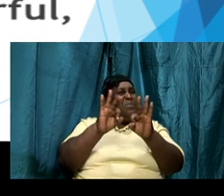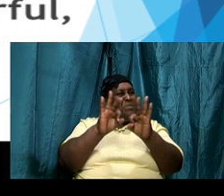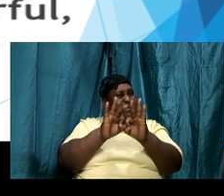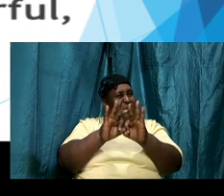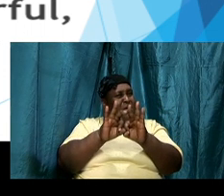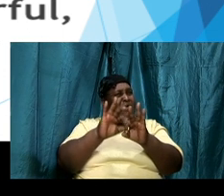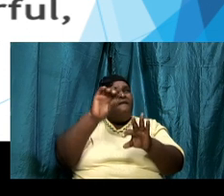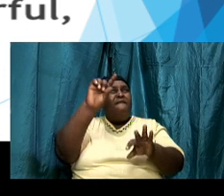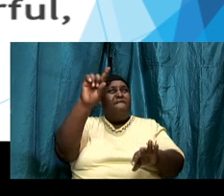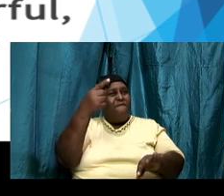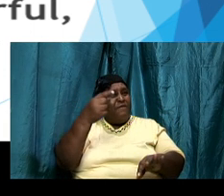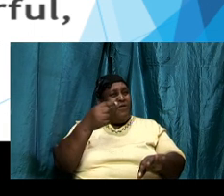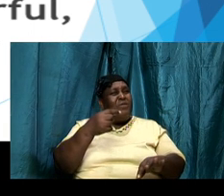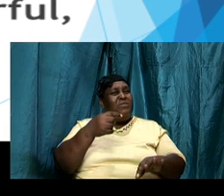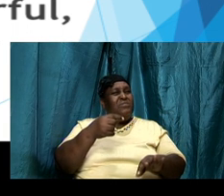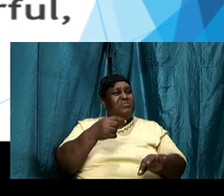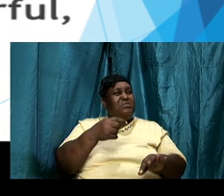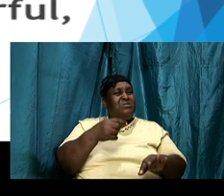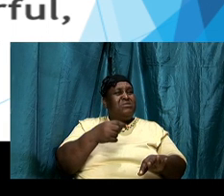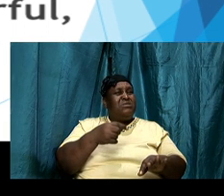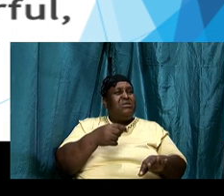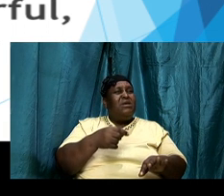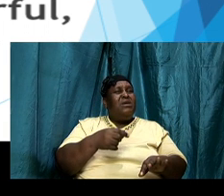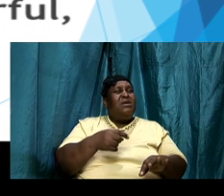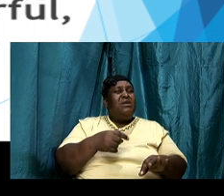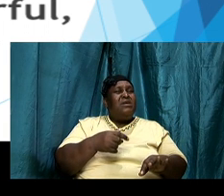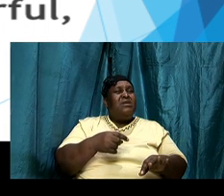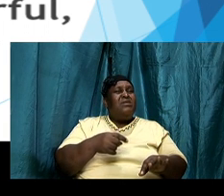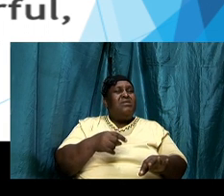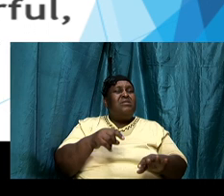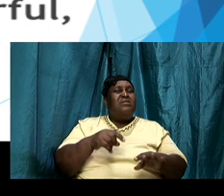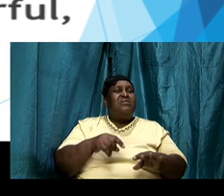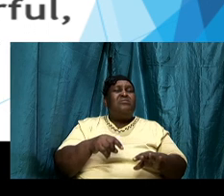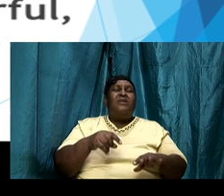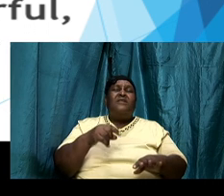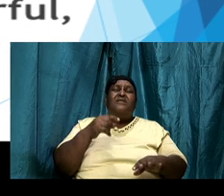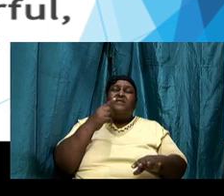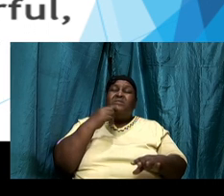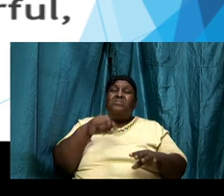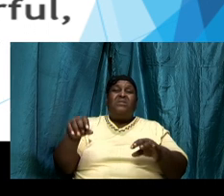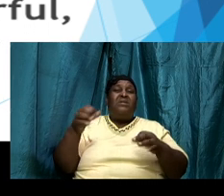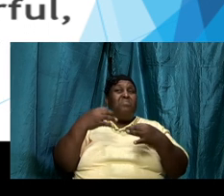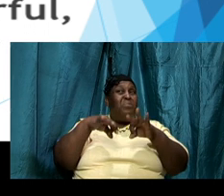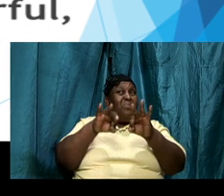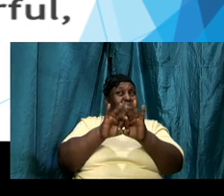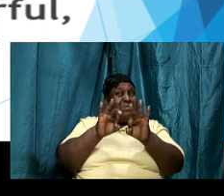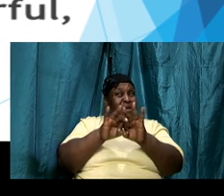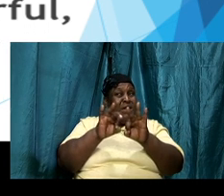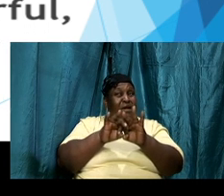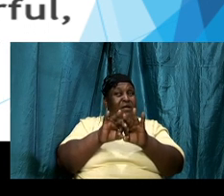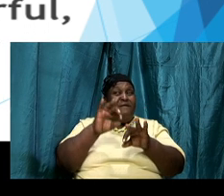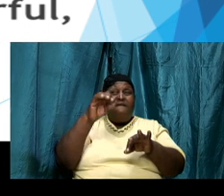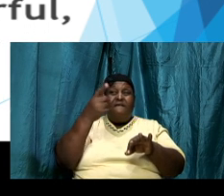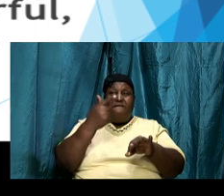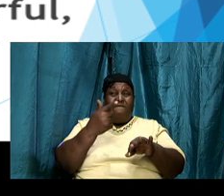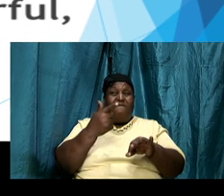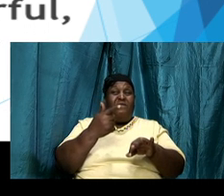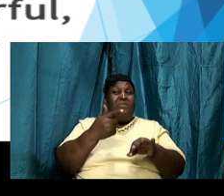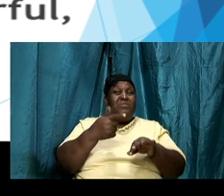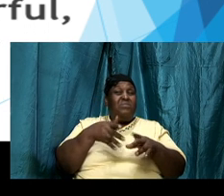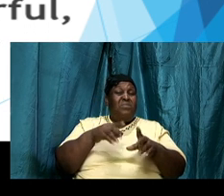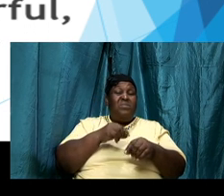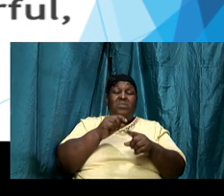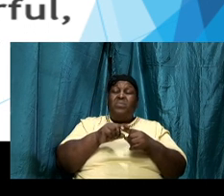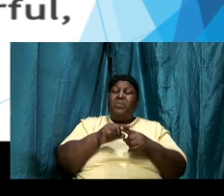step it is a crucial and critical first step when we read the